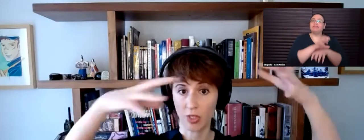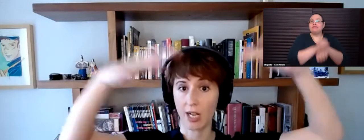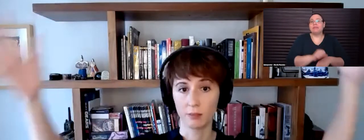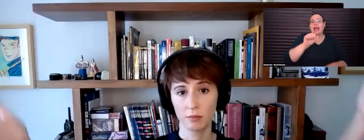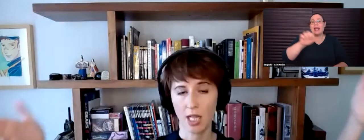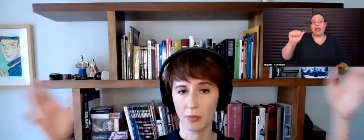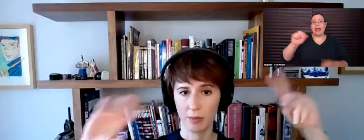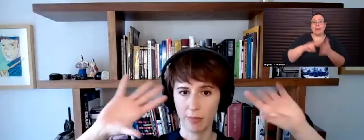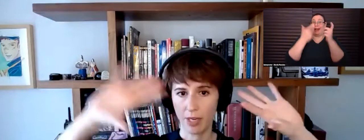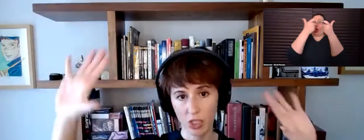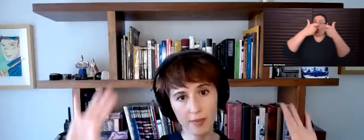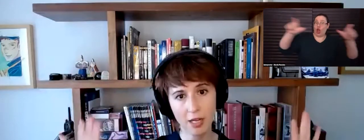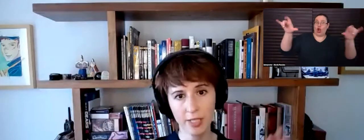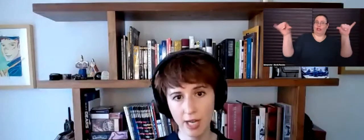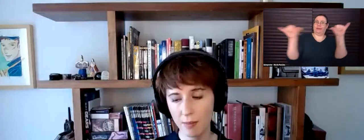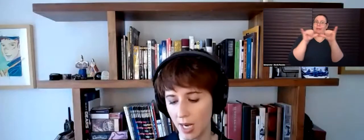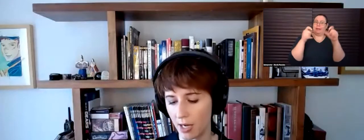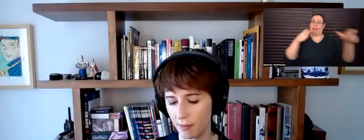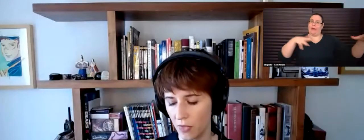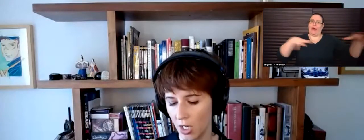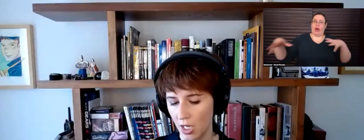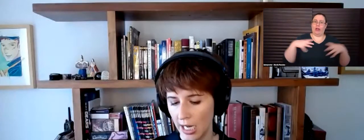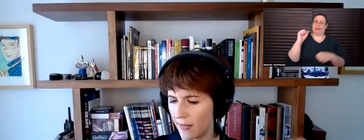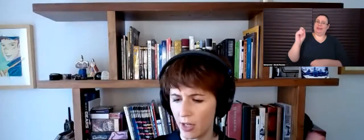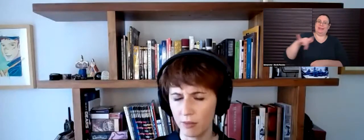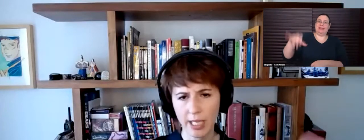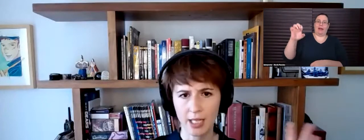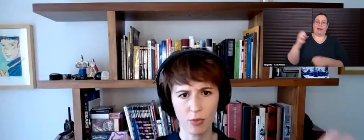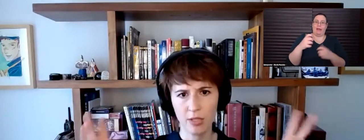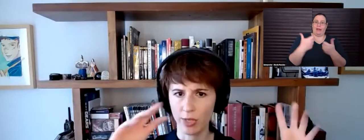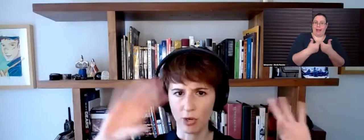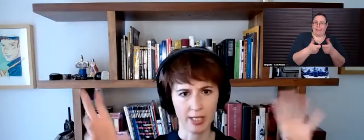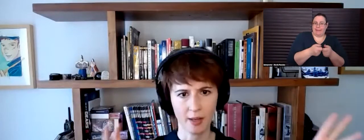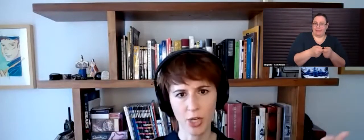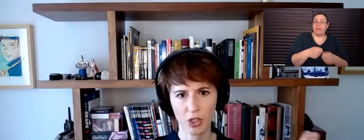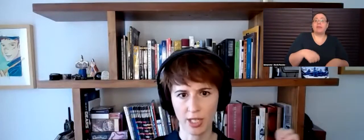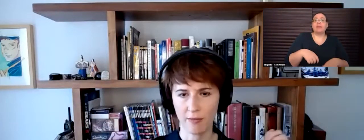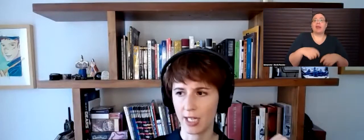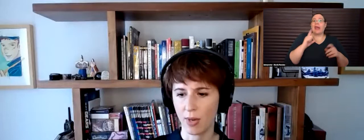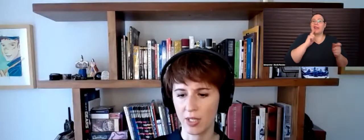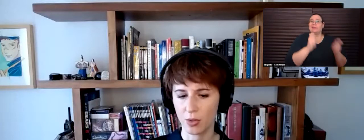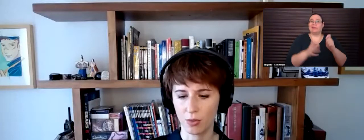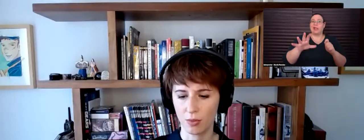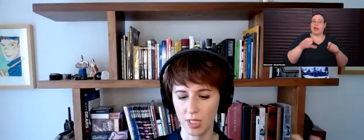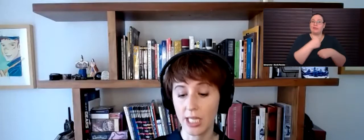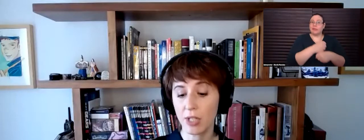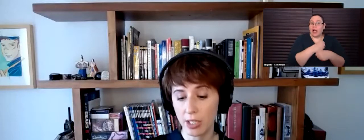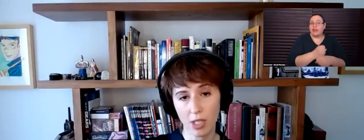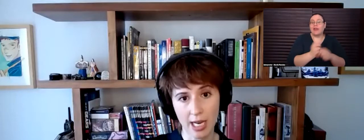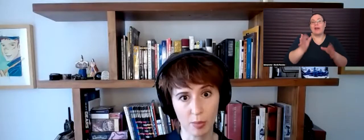large scale Hollywood, big budget style video games. Um, and they're getting reorienting their production, finding ways to